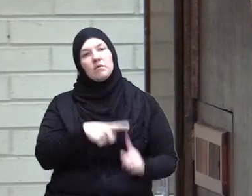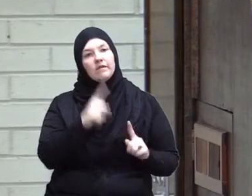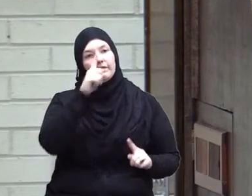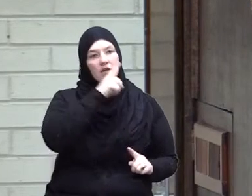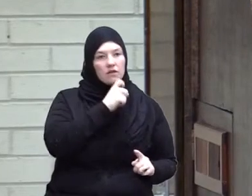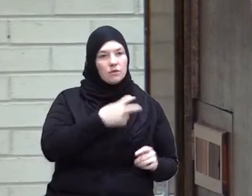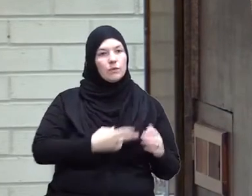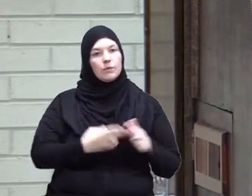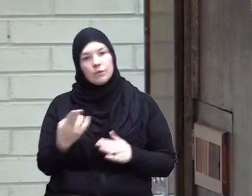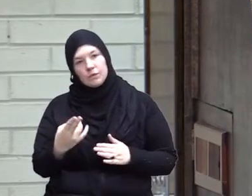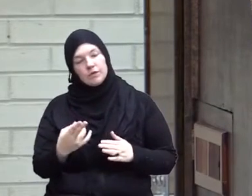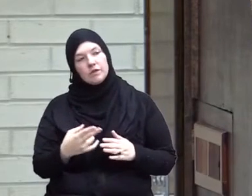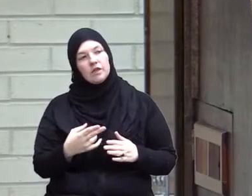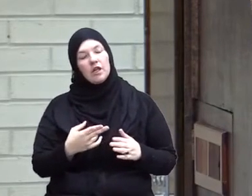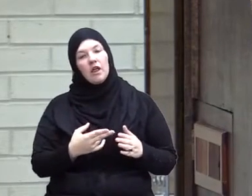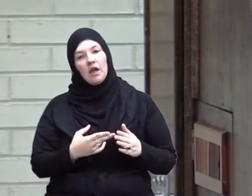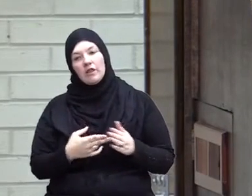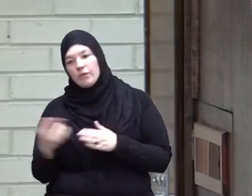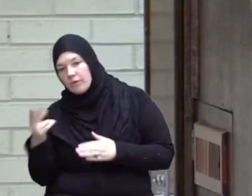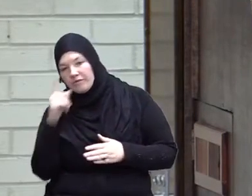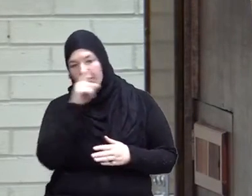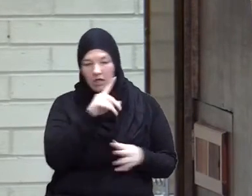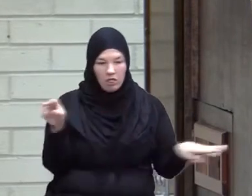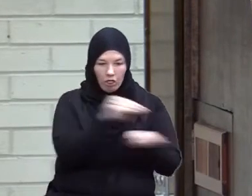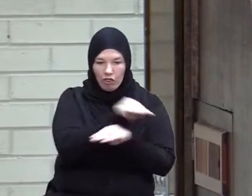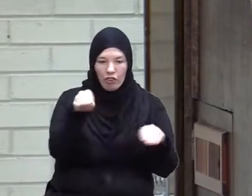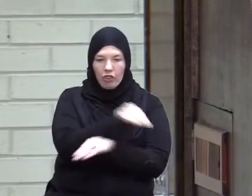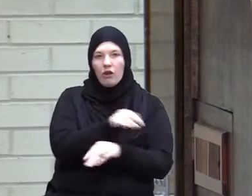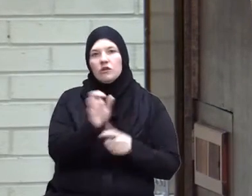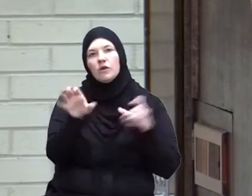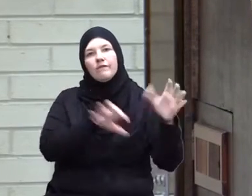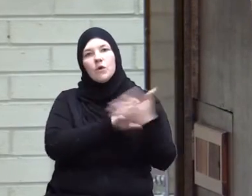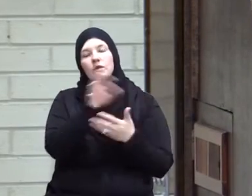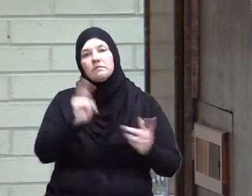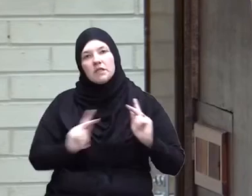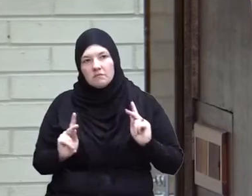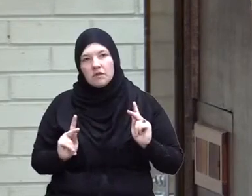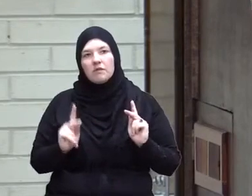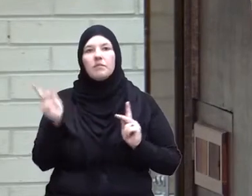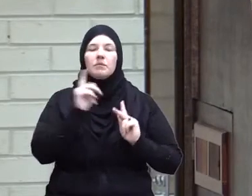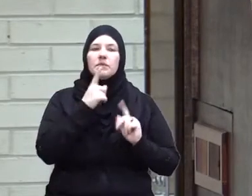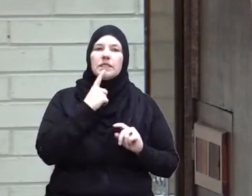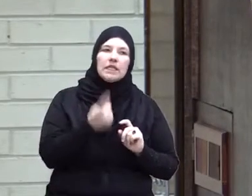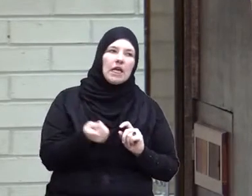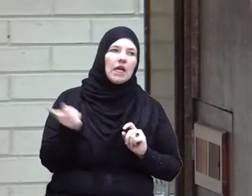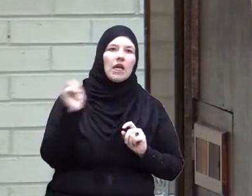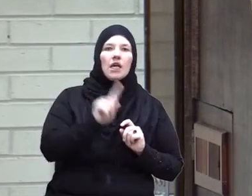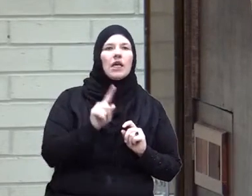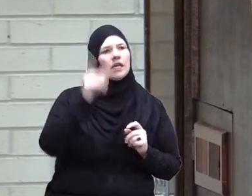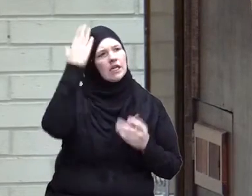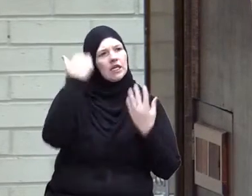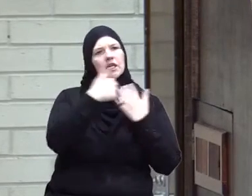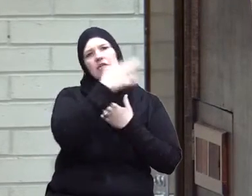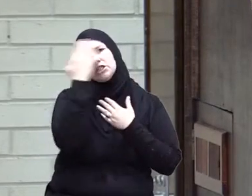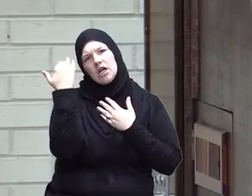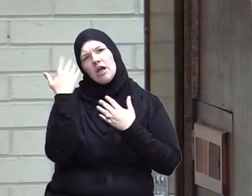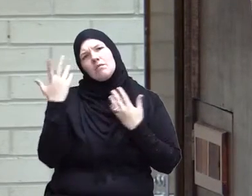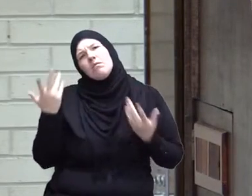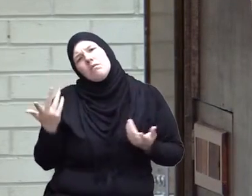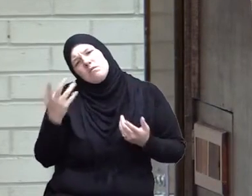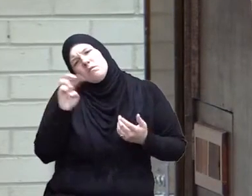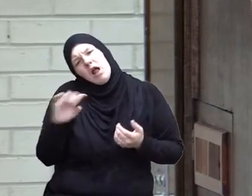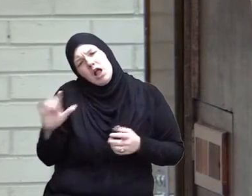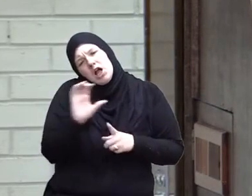to confuse the community those who are coming and saying hijab is a matter of culture